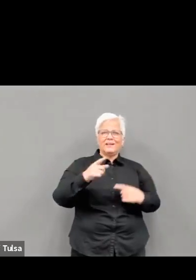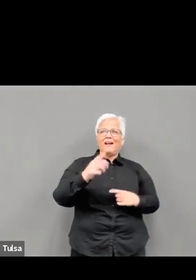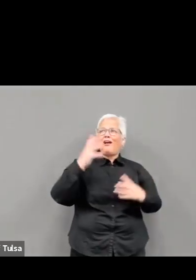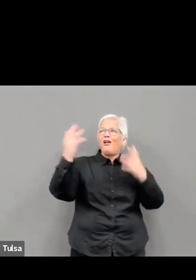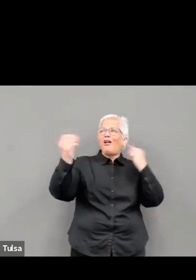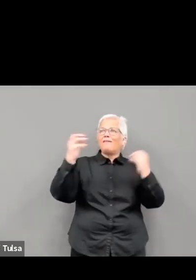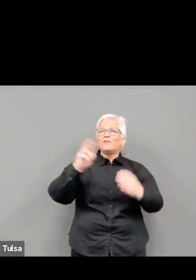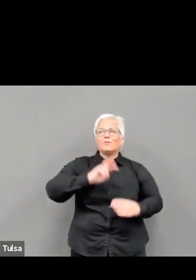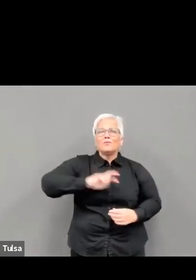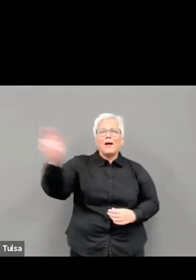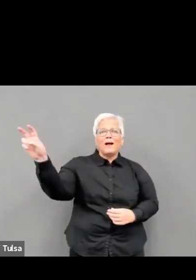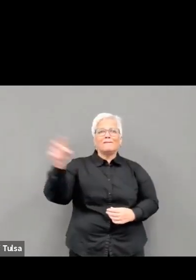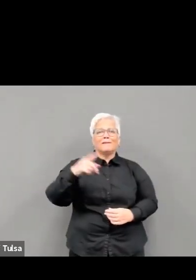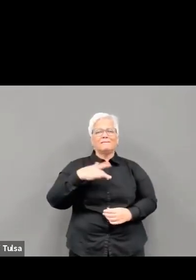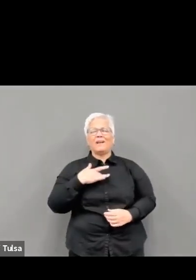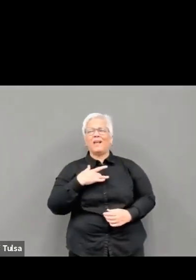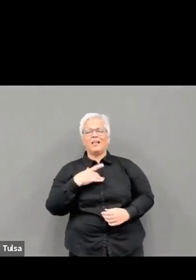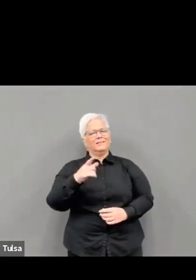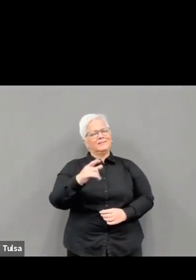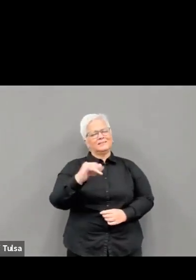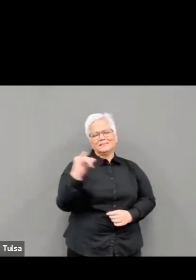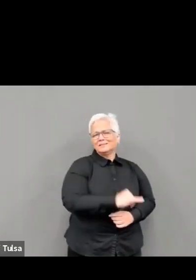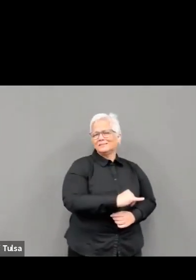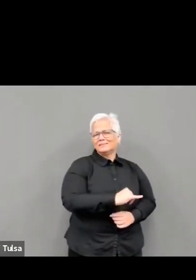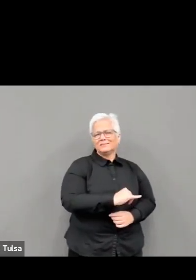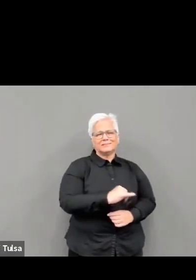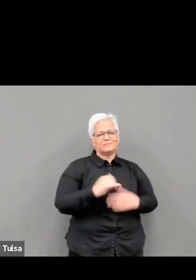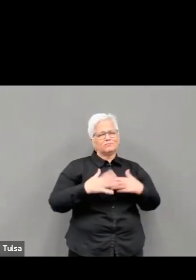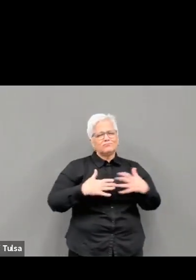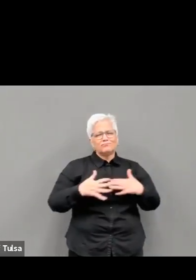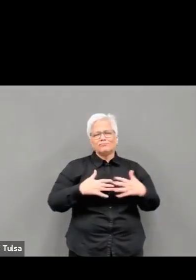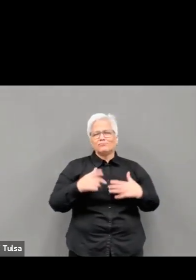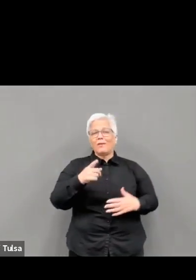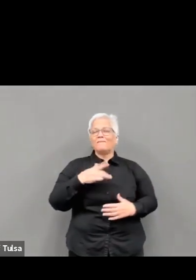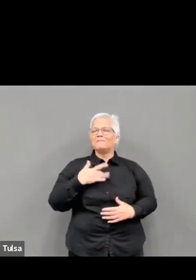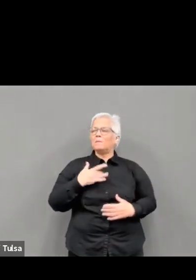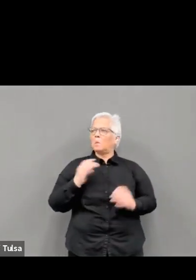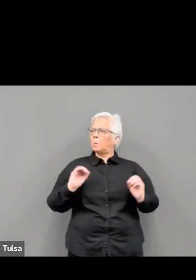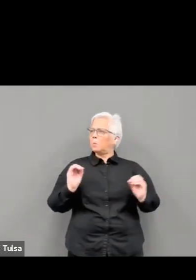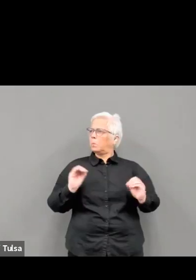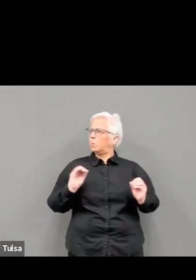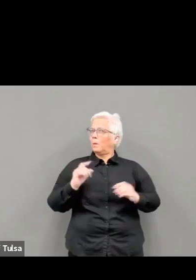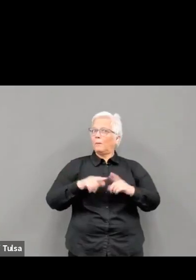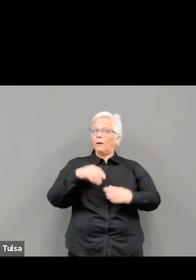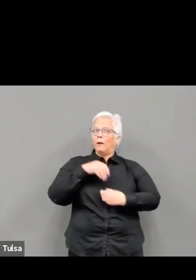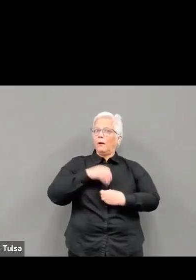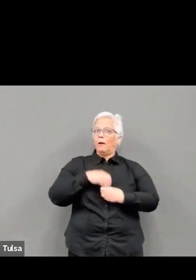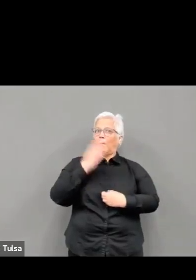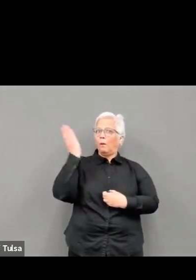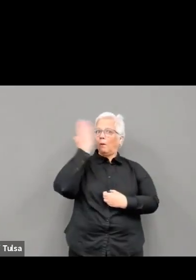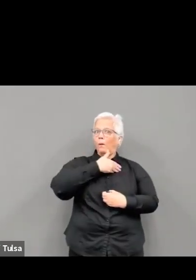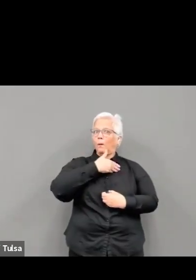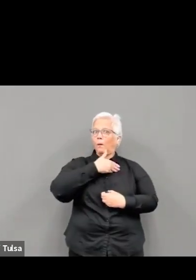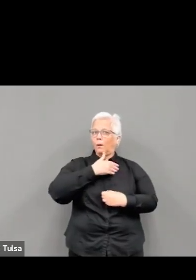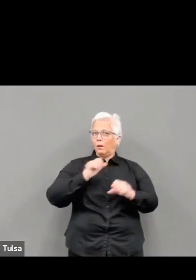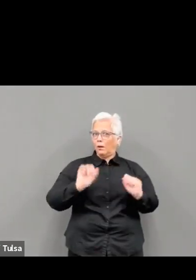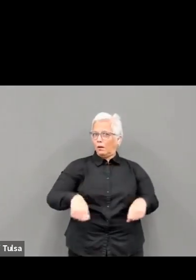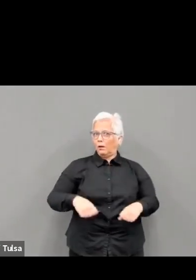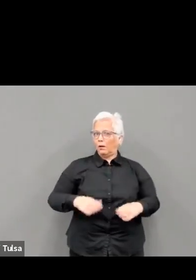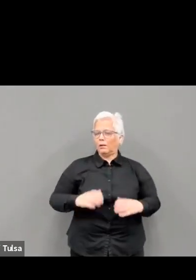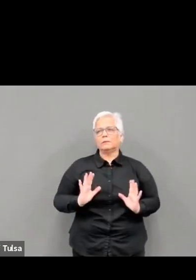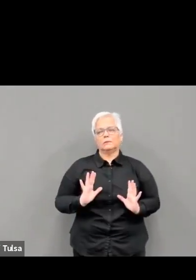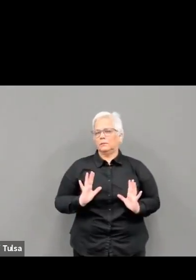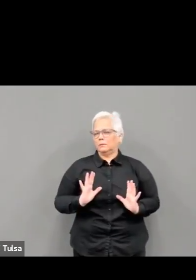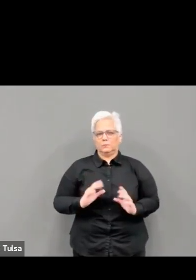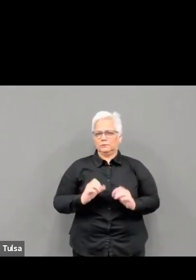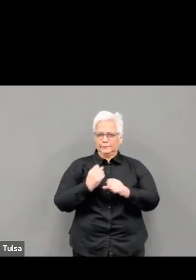fully vaccinated for COVID-19. Wait two weeks after getting your second dose to travel because it takes time for your body to build protection